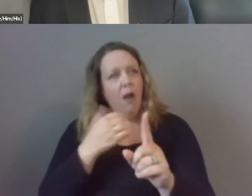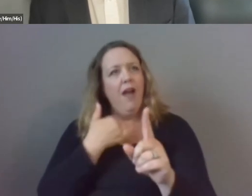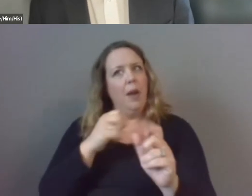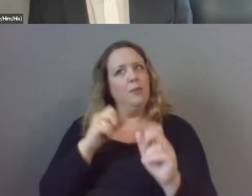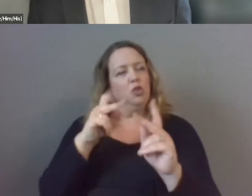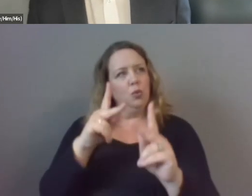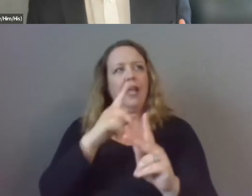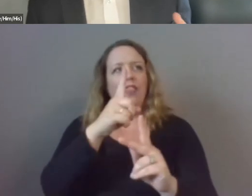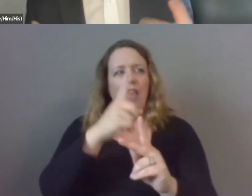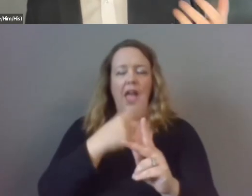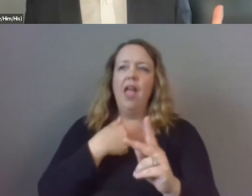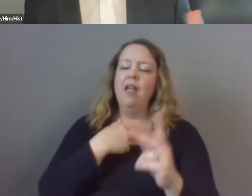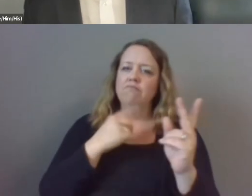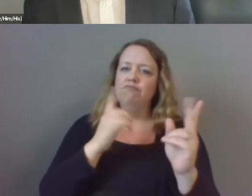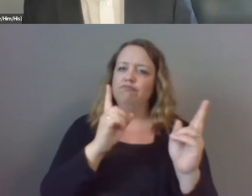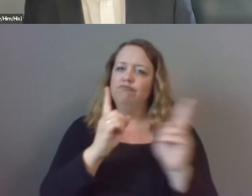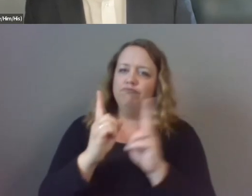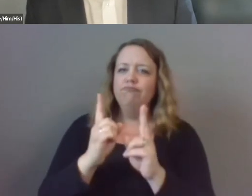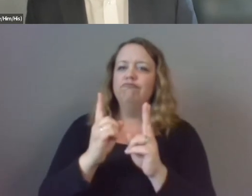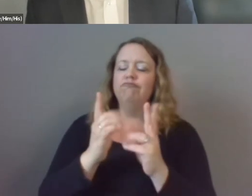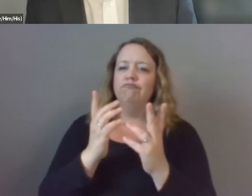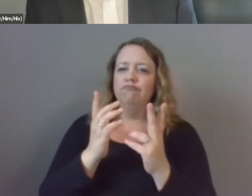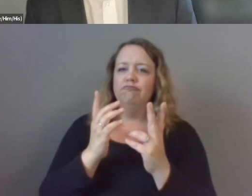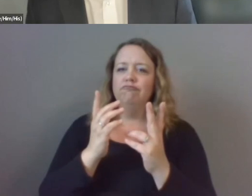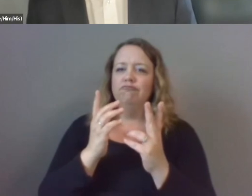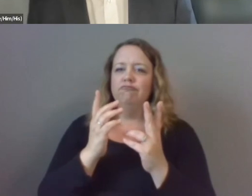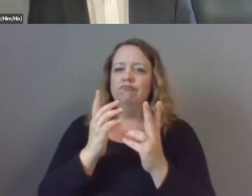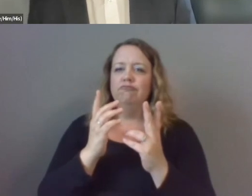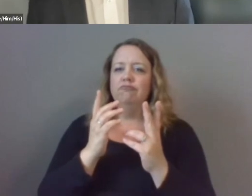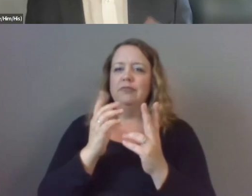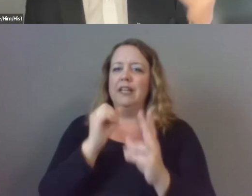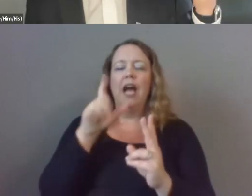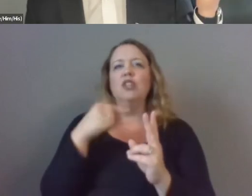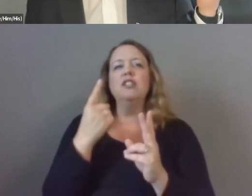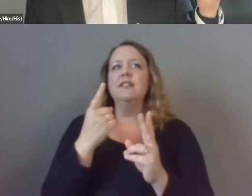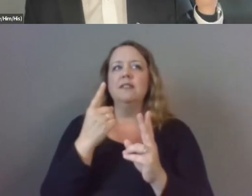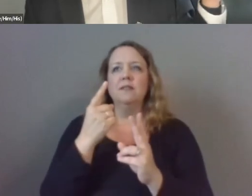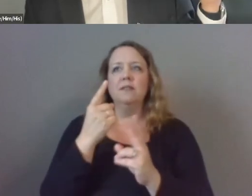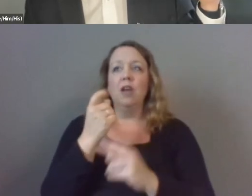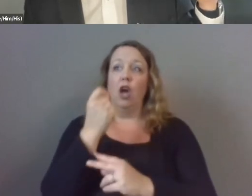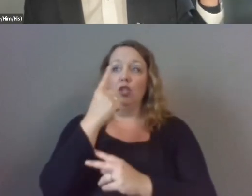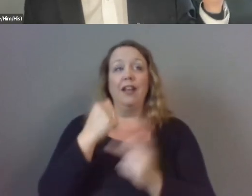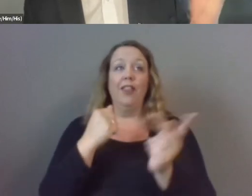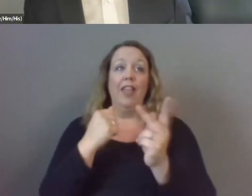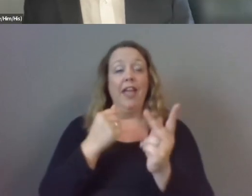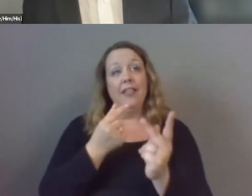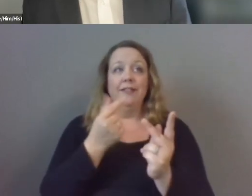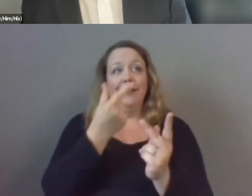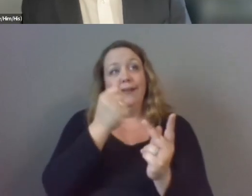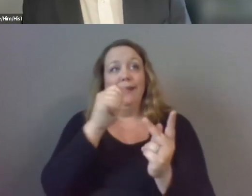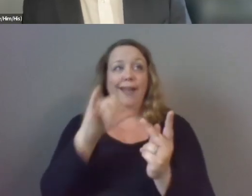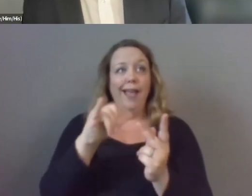further and you know not just as the not just understanding them as the as the gay couple at church that i saw